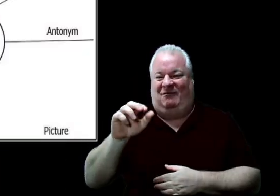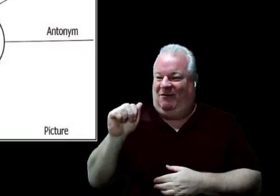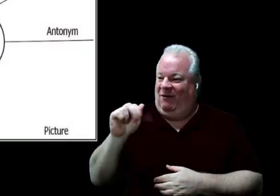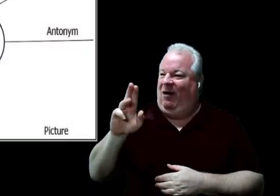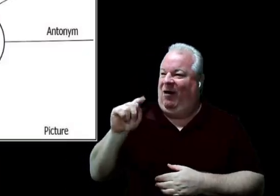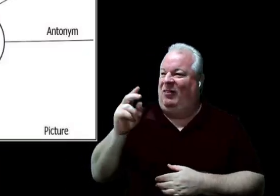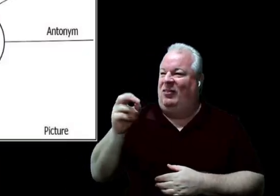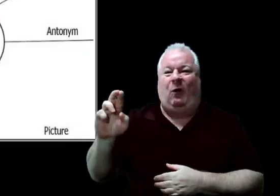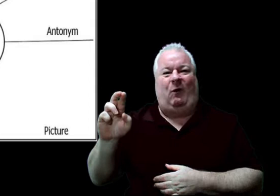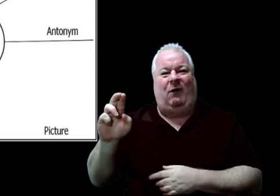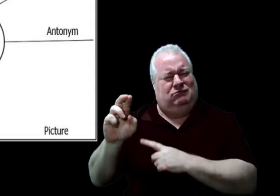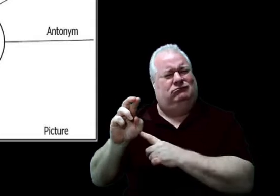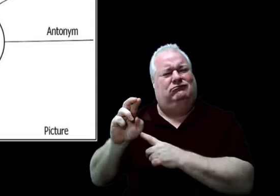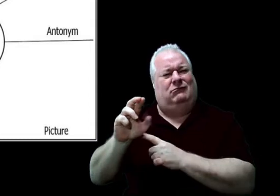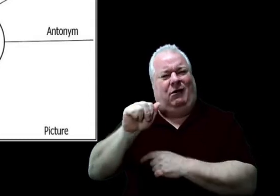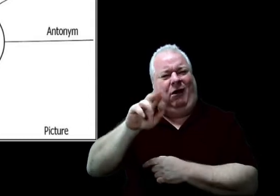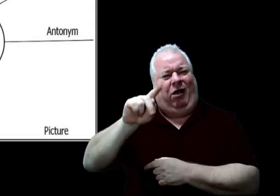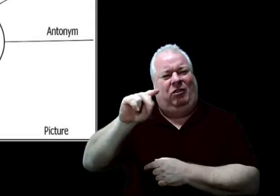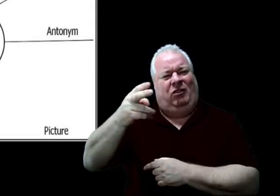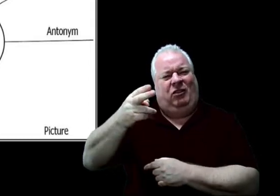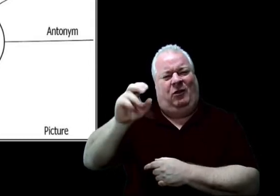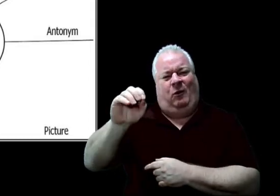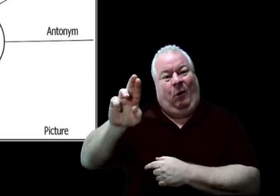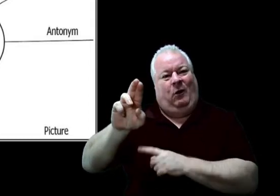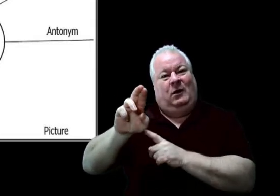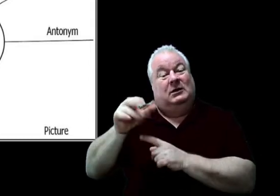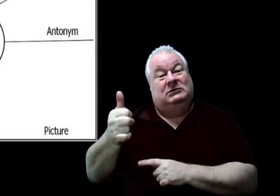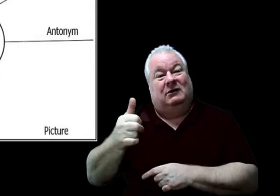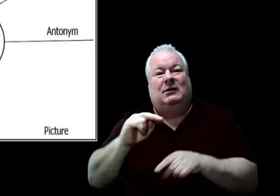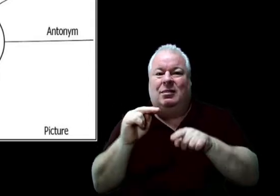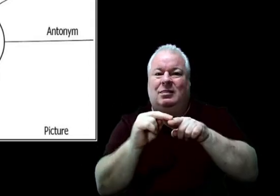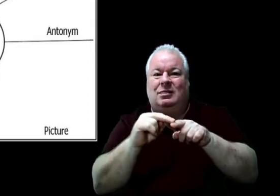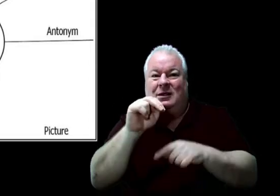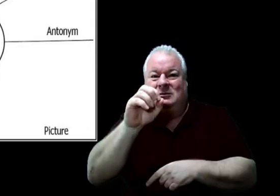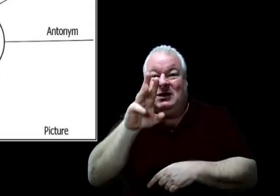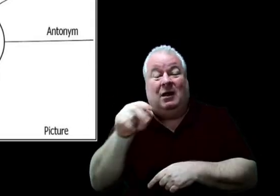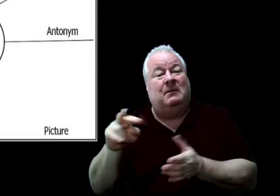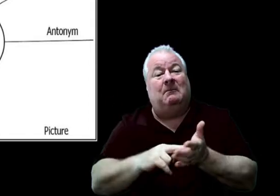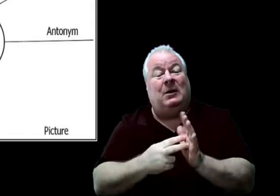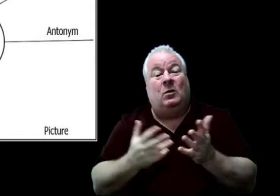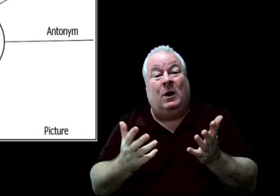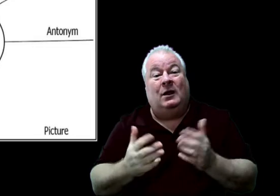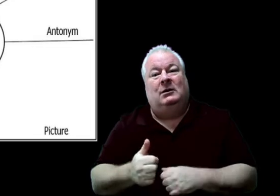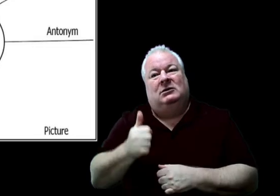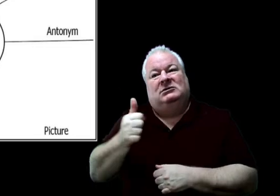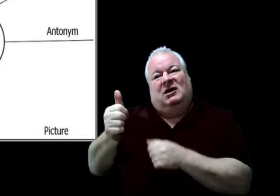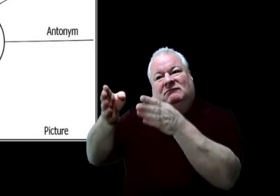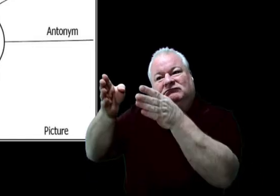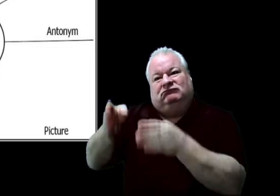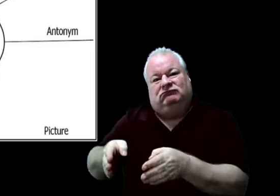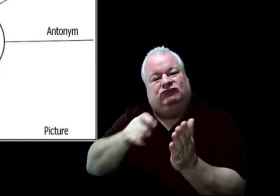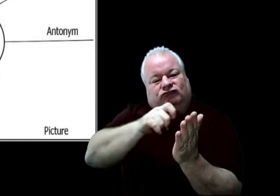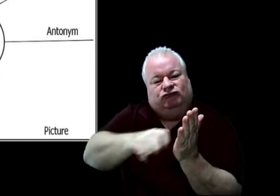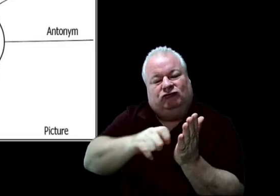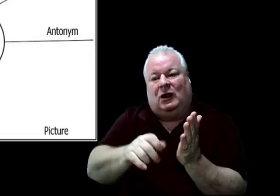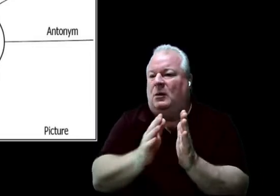Author is the word of the day. Author is a noun, and it means it is a writer